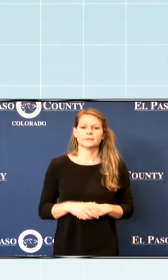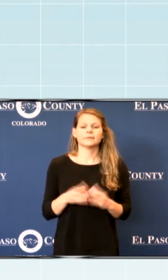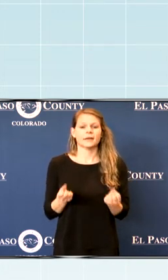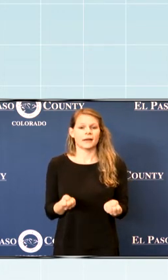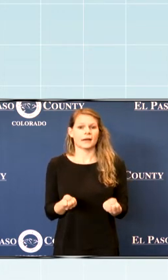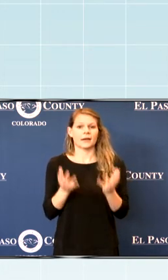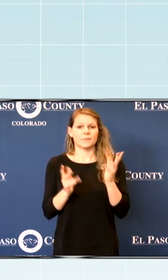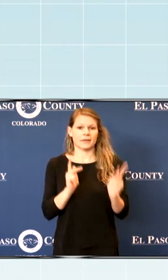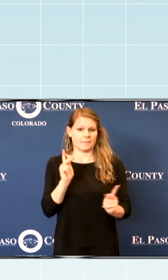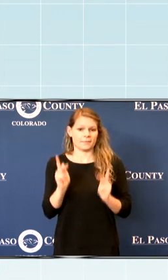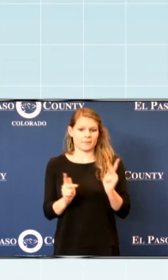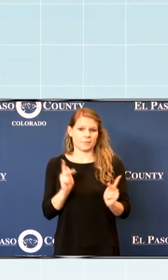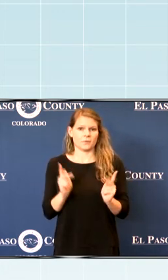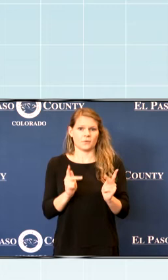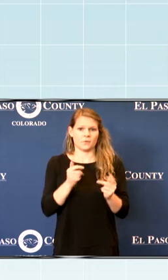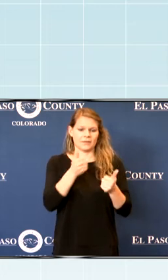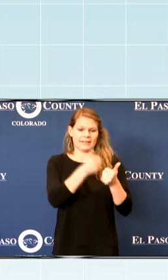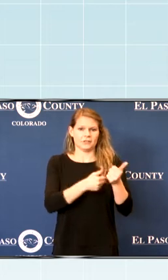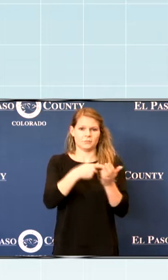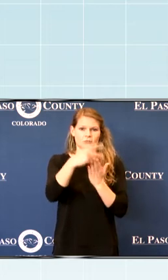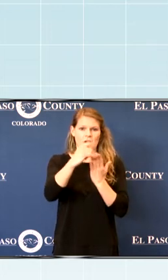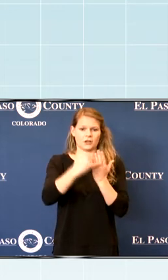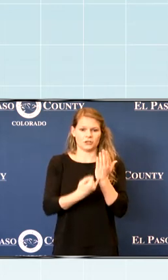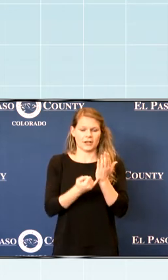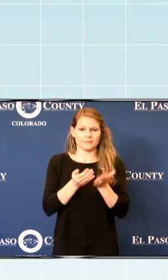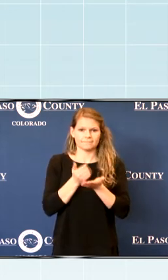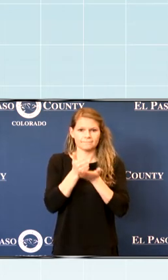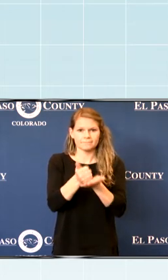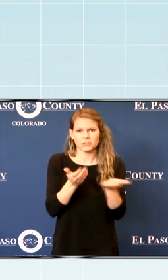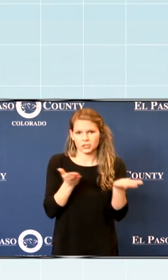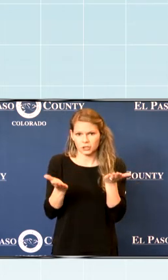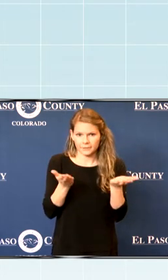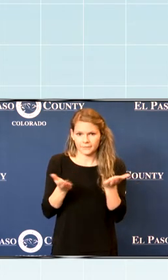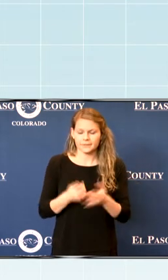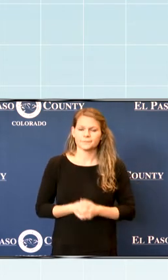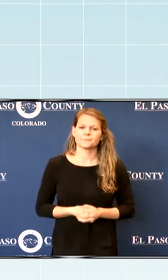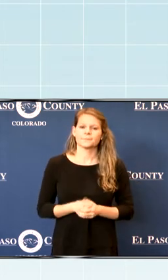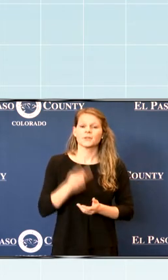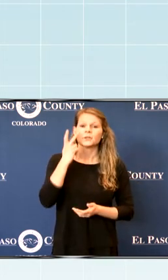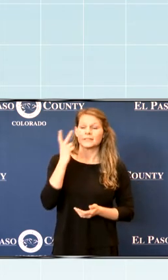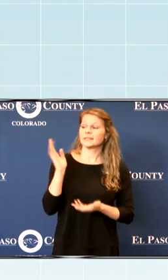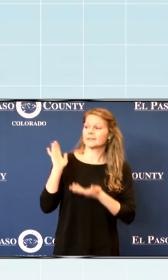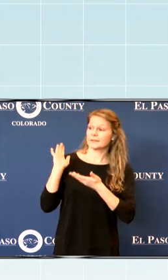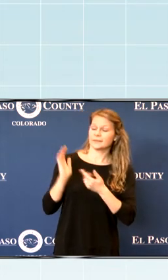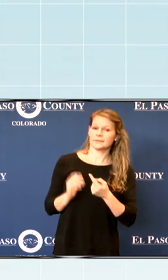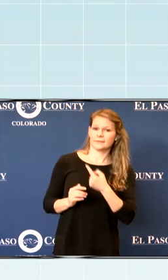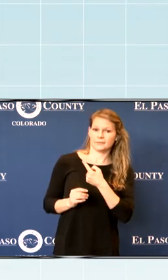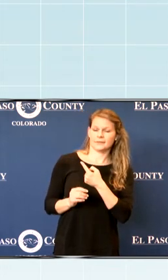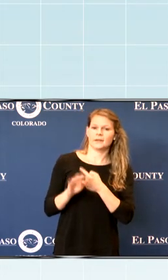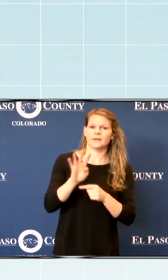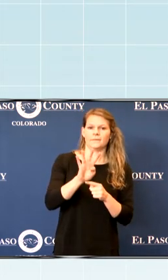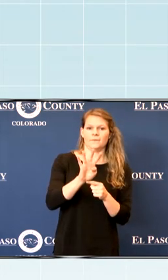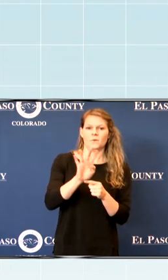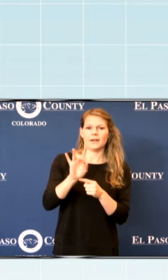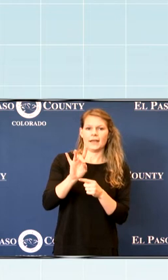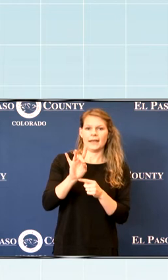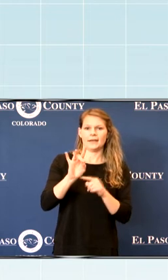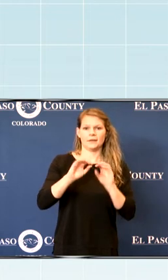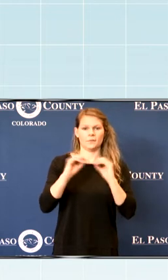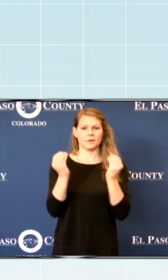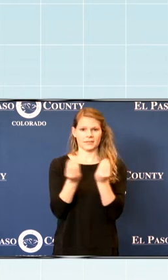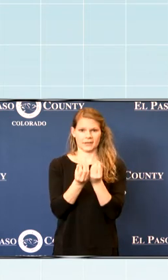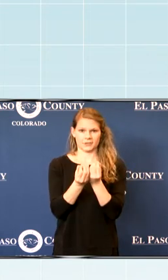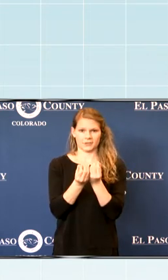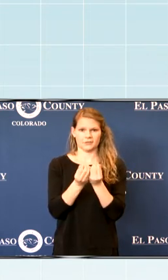of people that each of those projects will serve. What you see behind me are 48 organizations